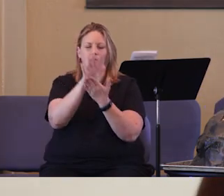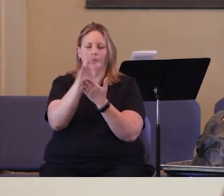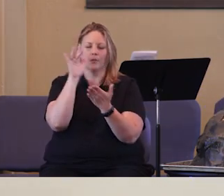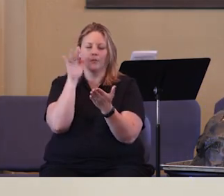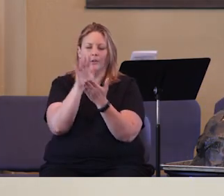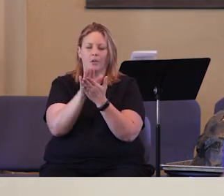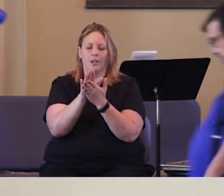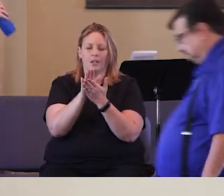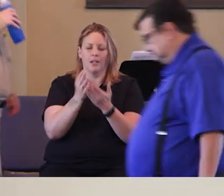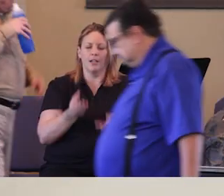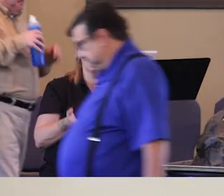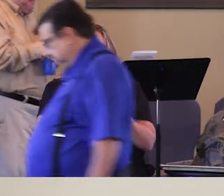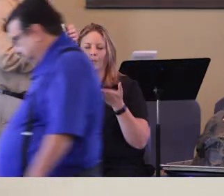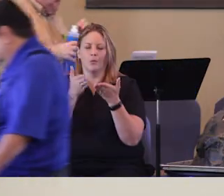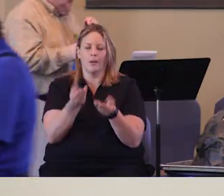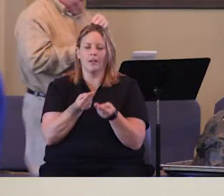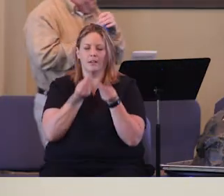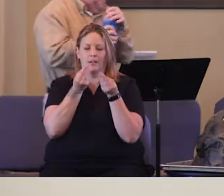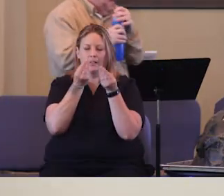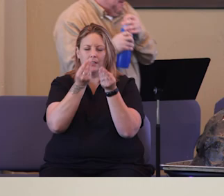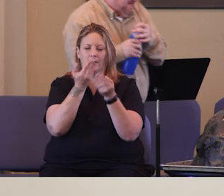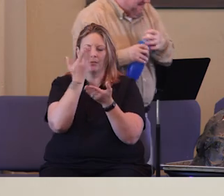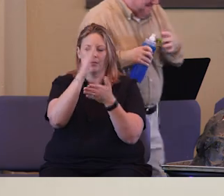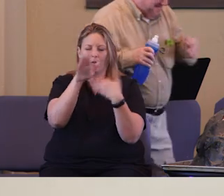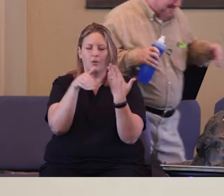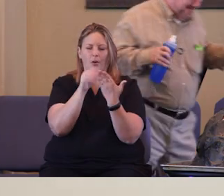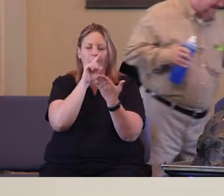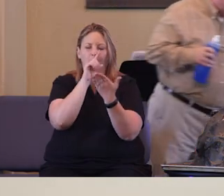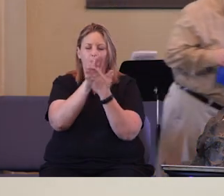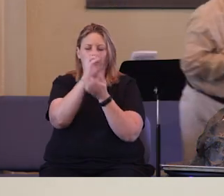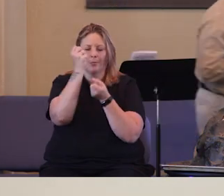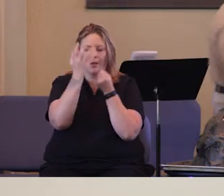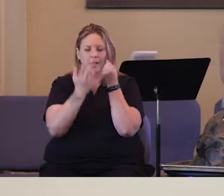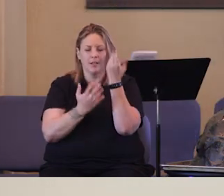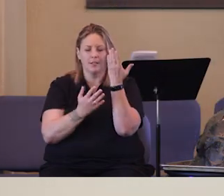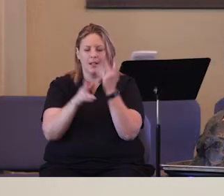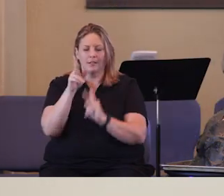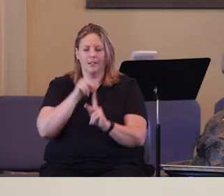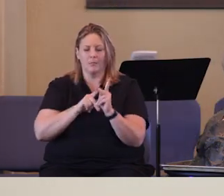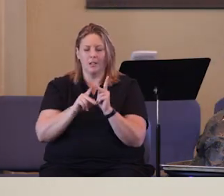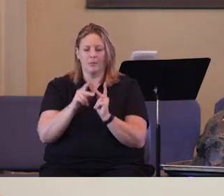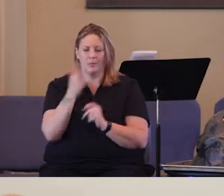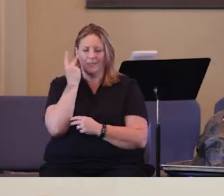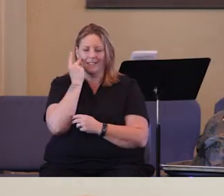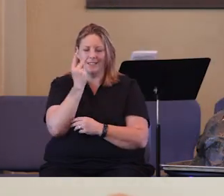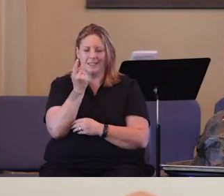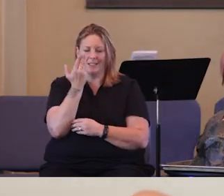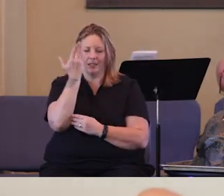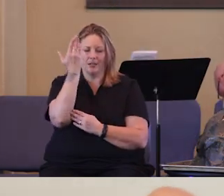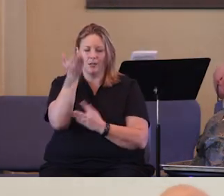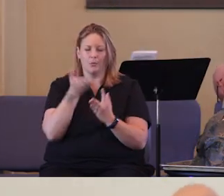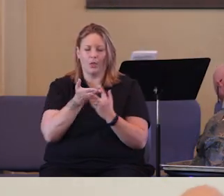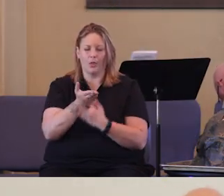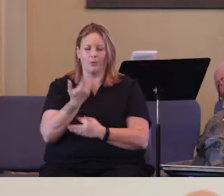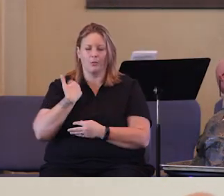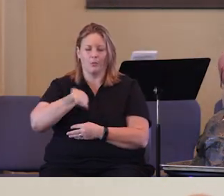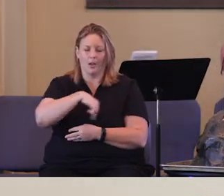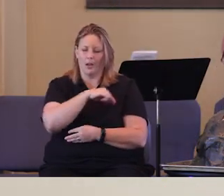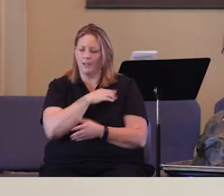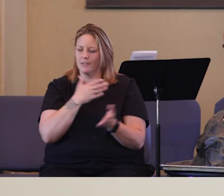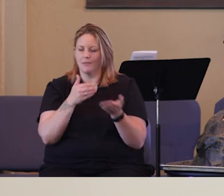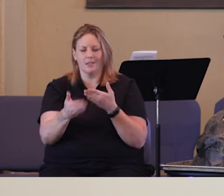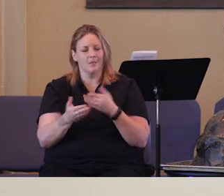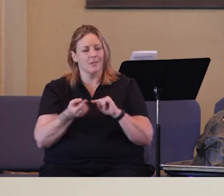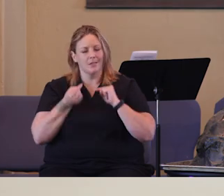that brings you all the praise, that people would see you in us even though they've hurt us,